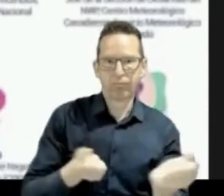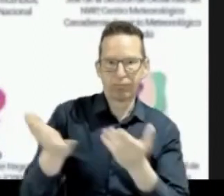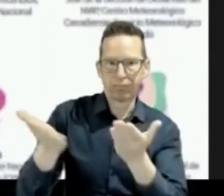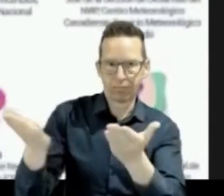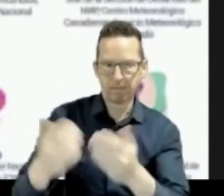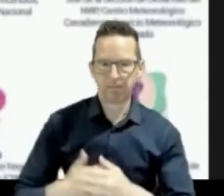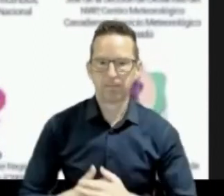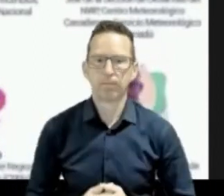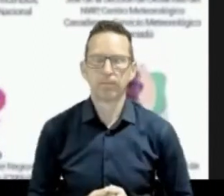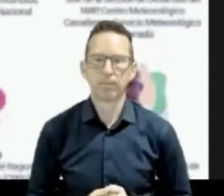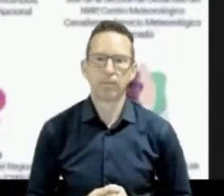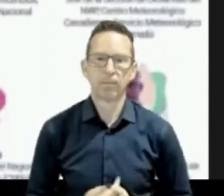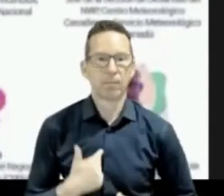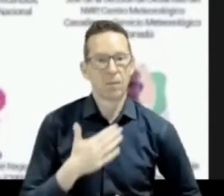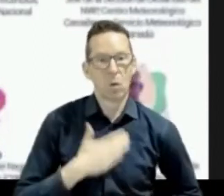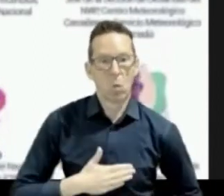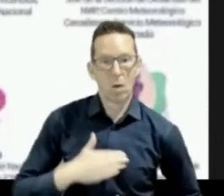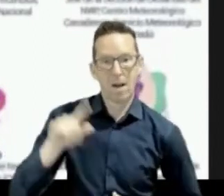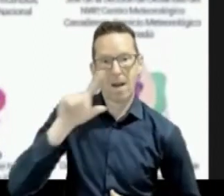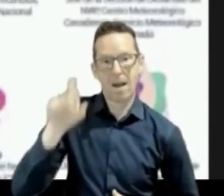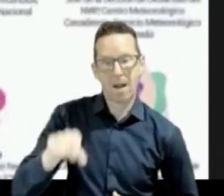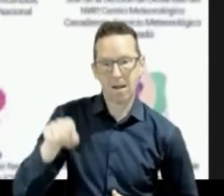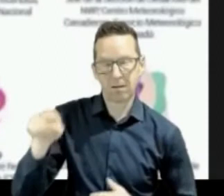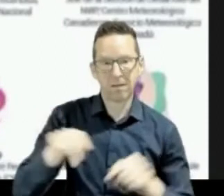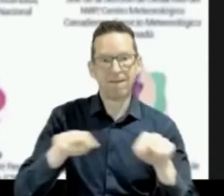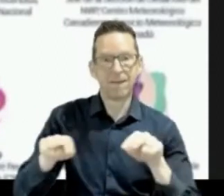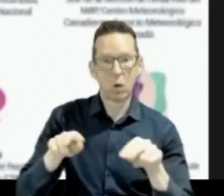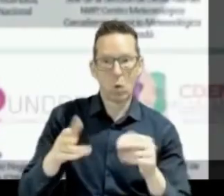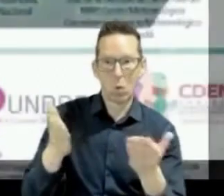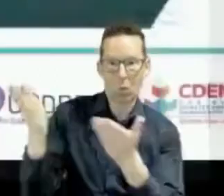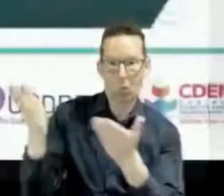present the video sent by Dr. Lange. Thank you.